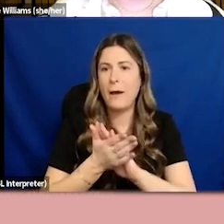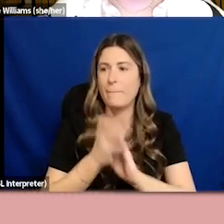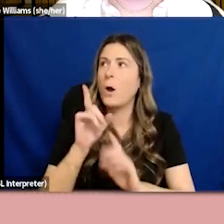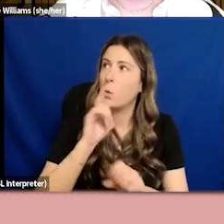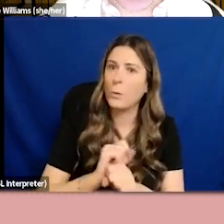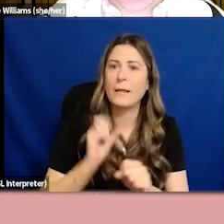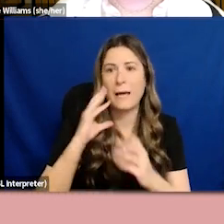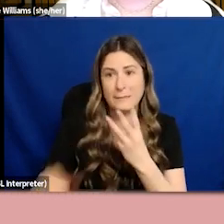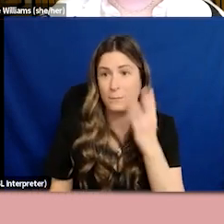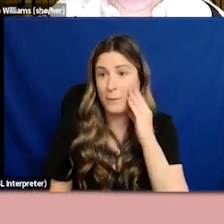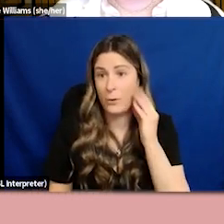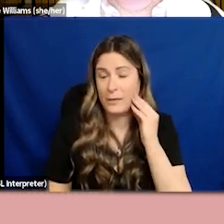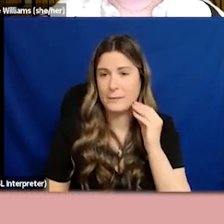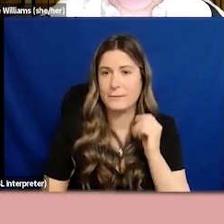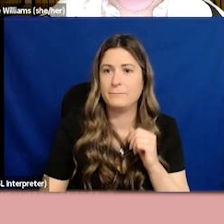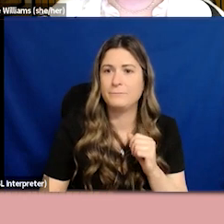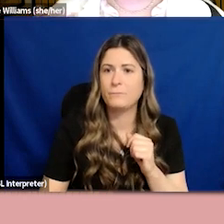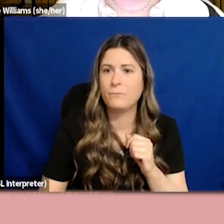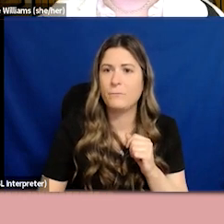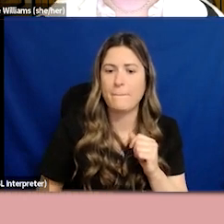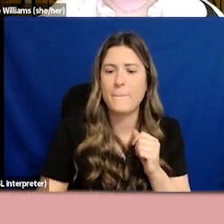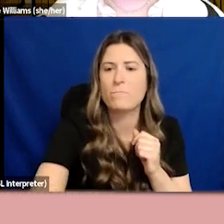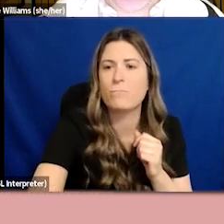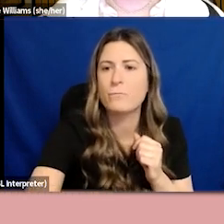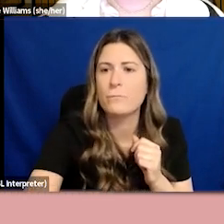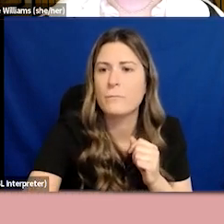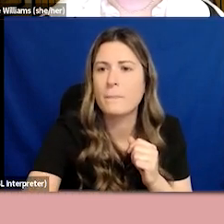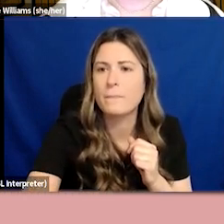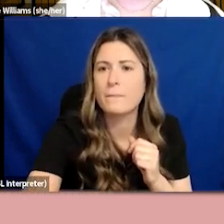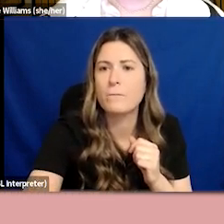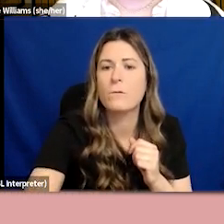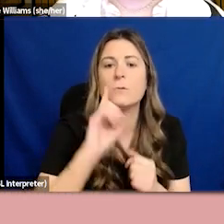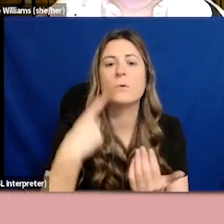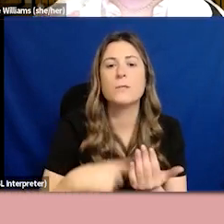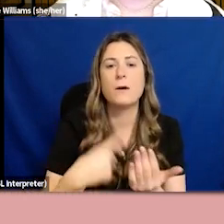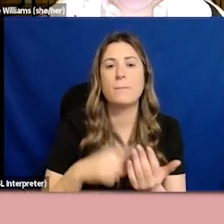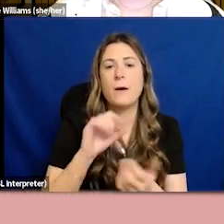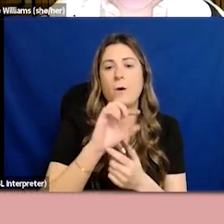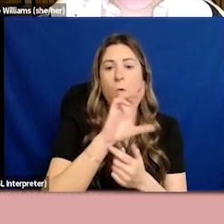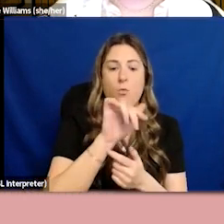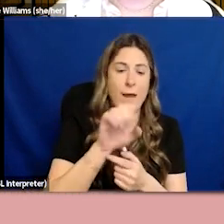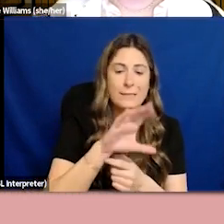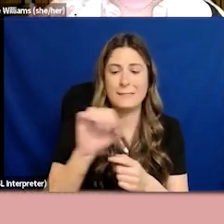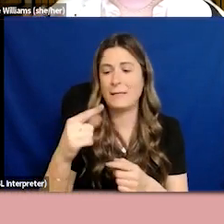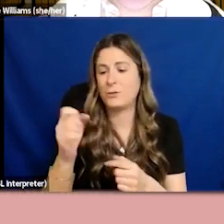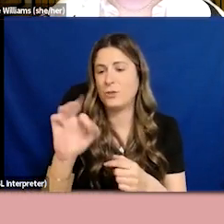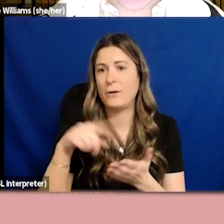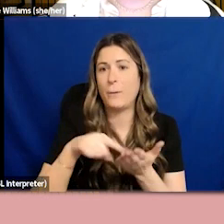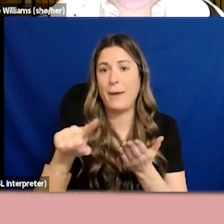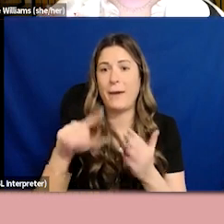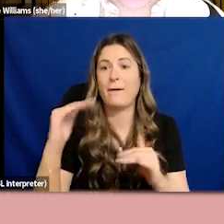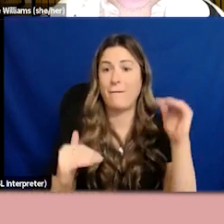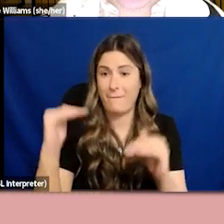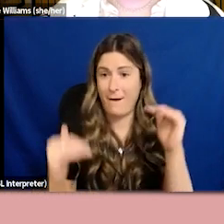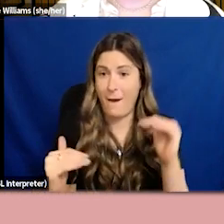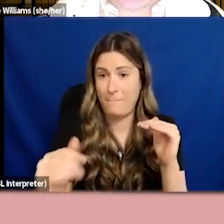so, I'm going to do that by looking at a case study of the race and gender pay gaps. With this, we'll see how intersectionality